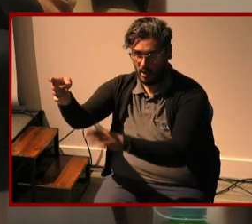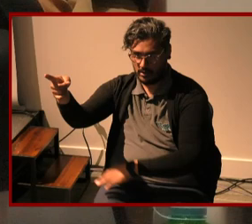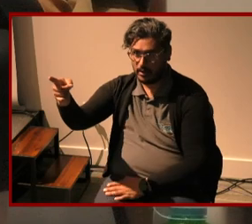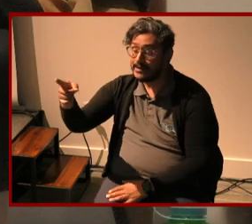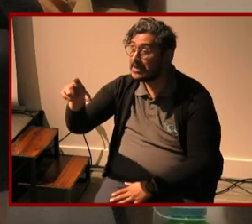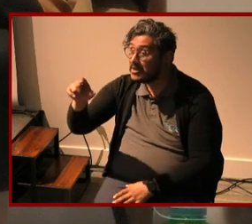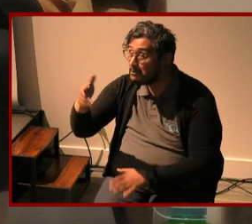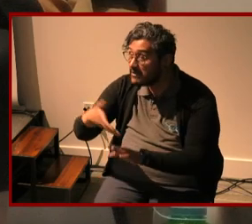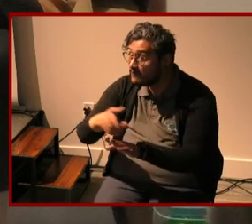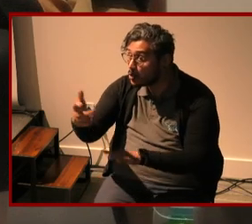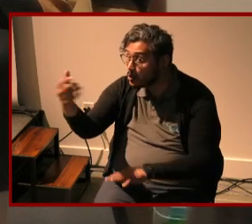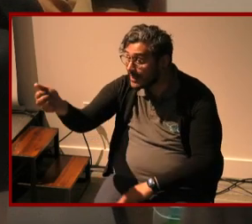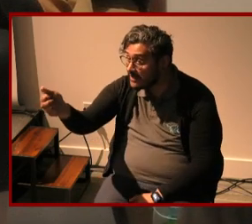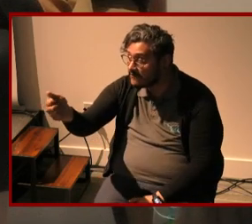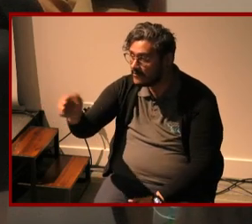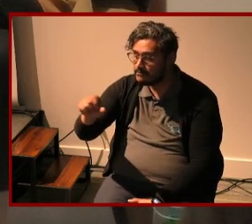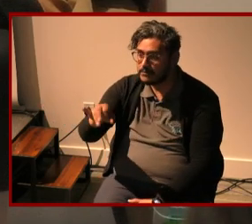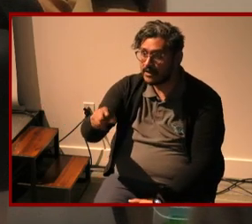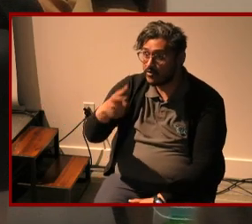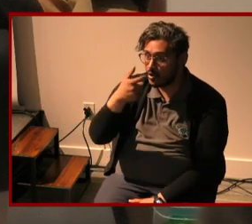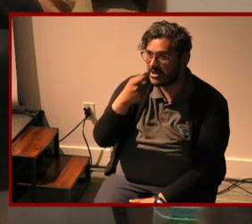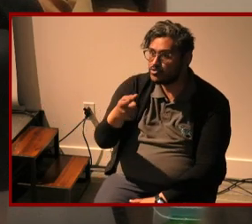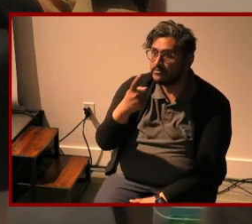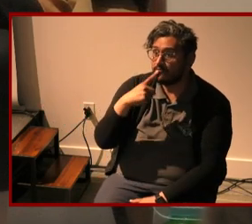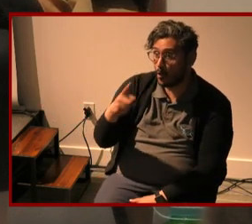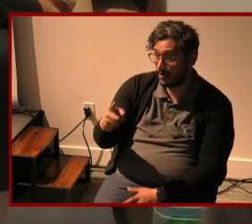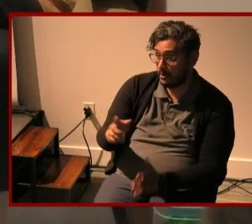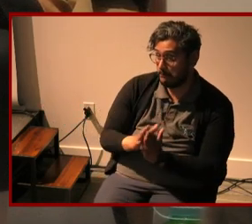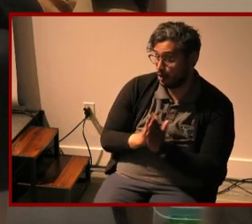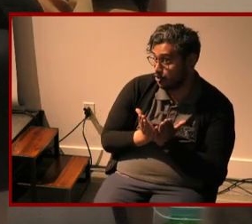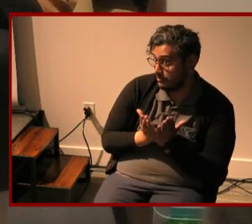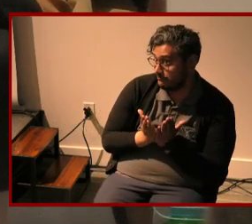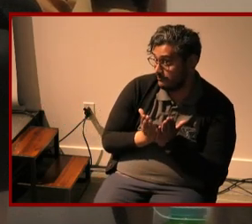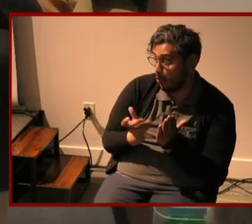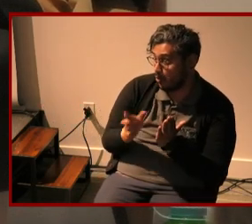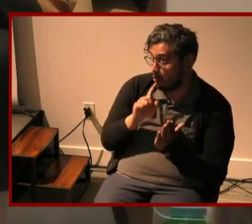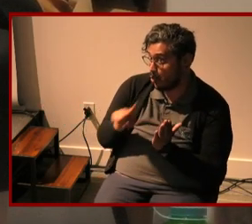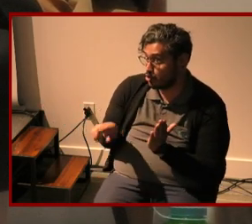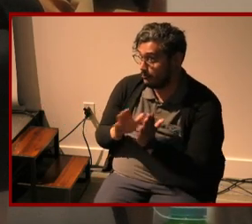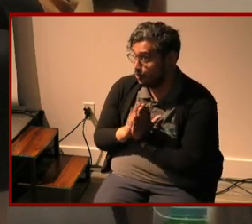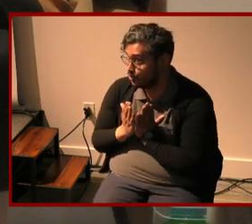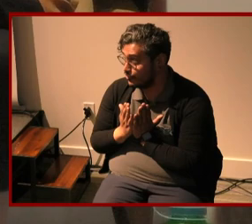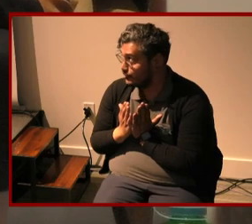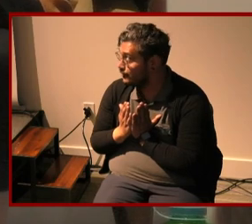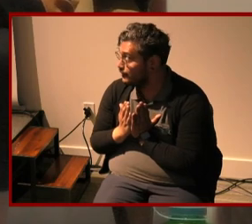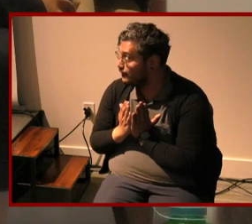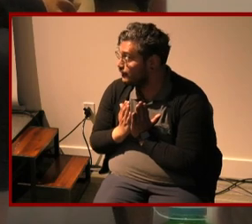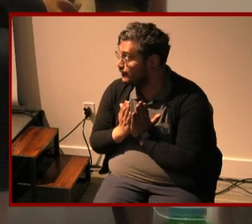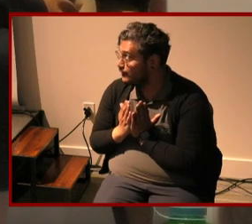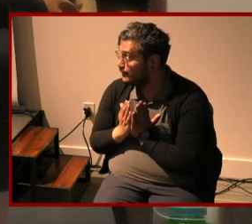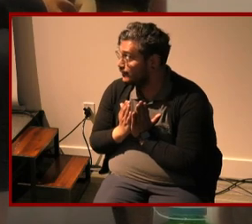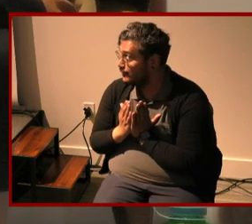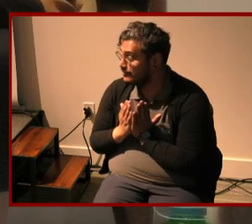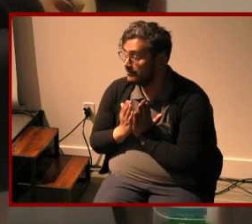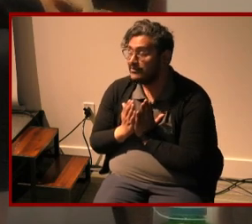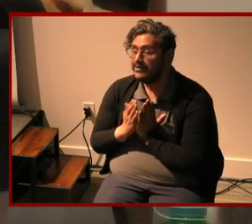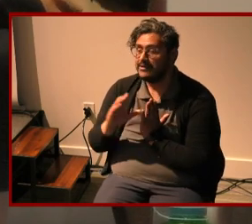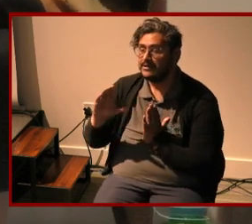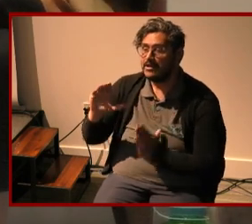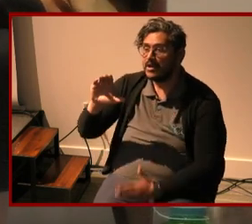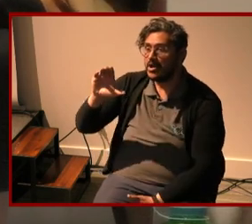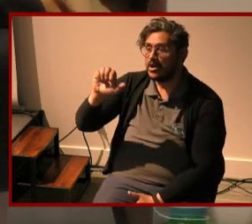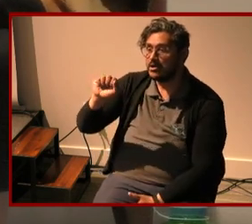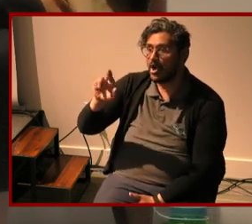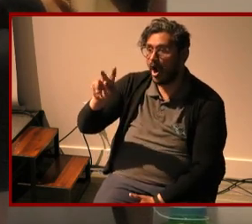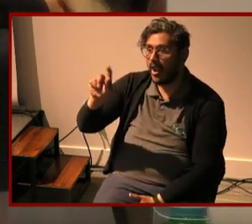also if you're interested in picking up a book and ordering a book okay um carla is